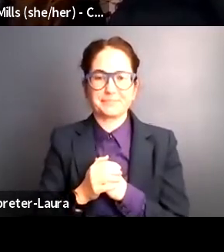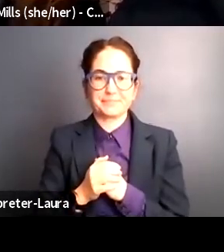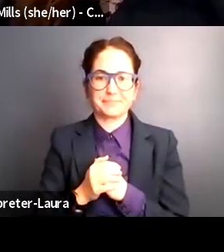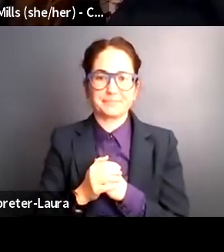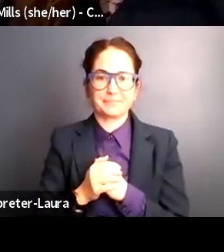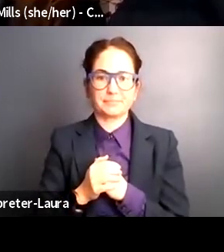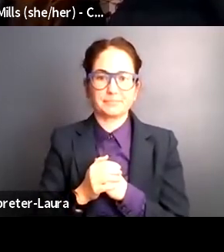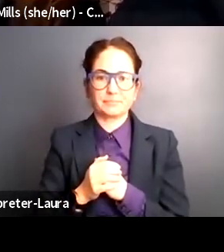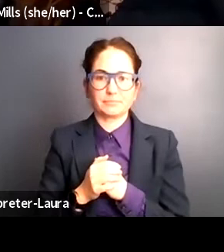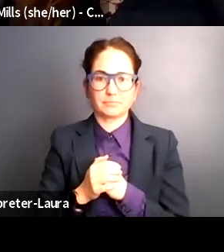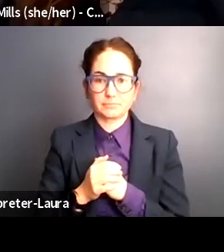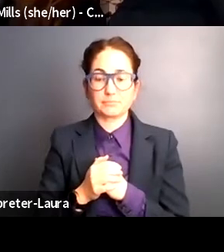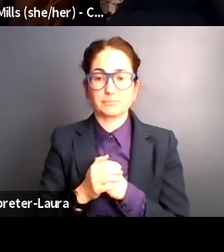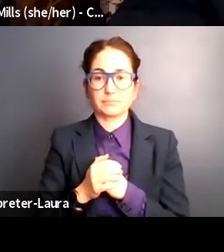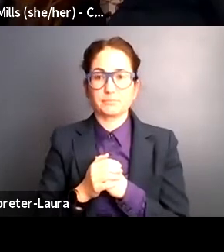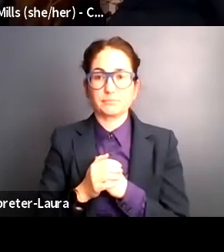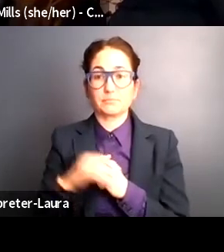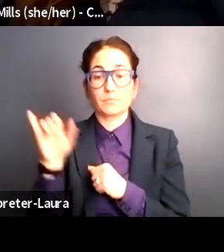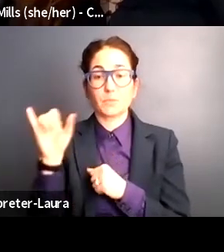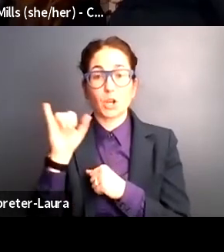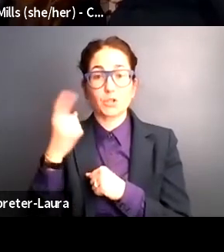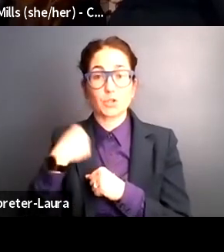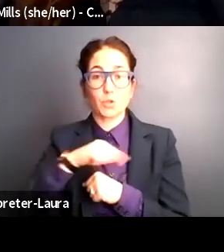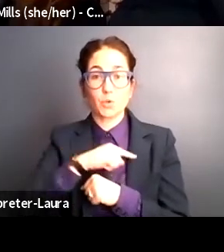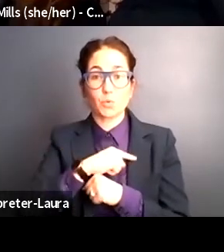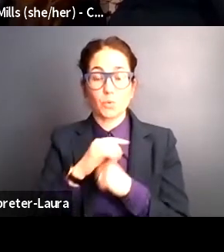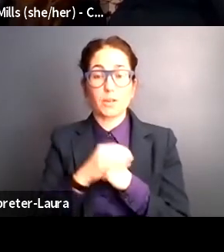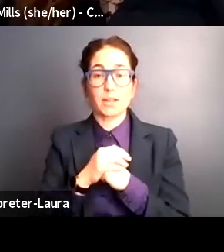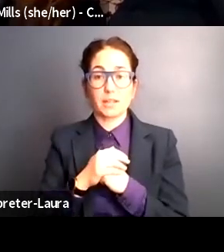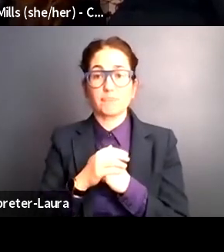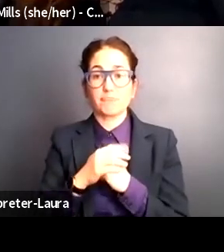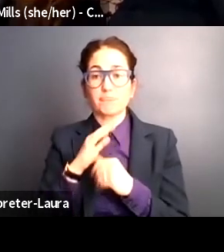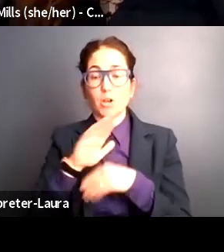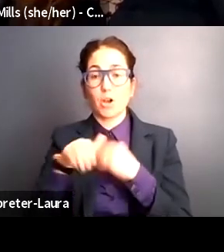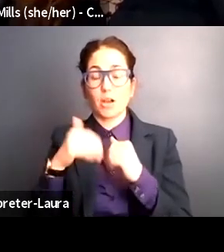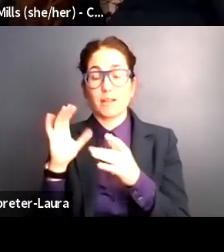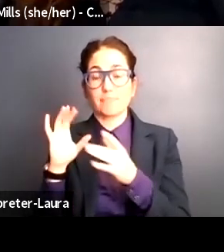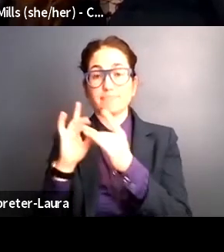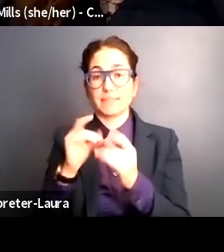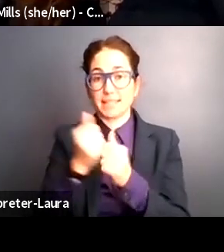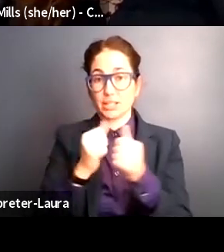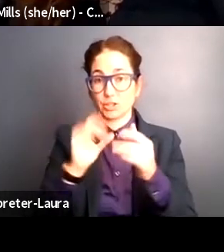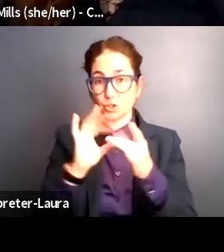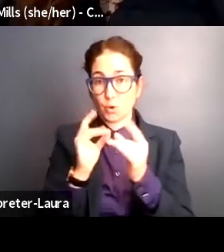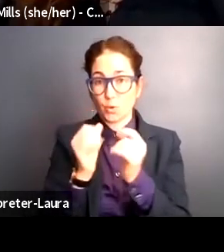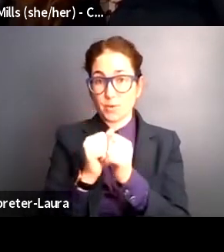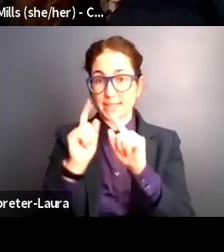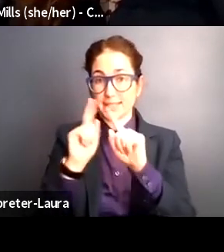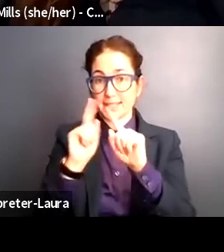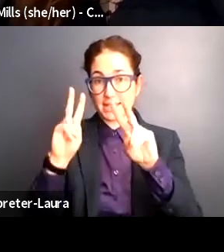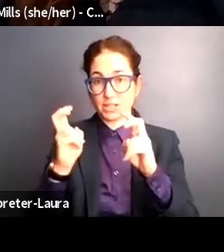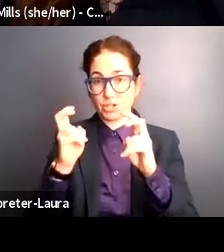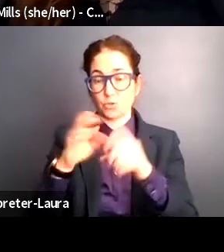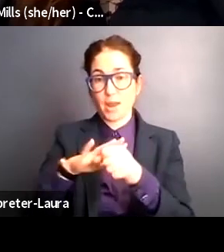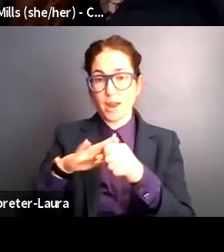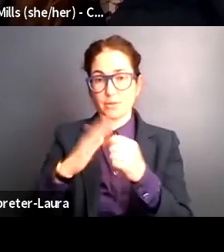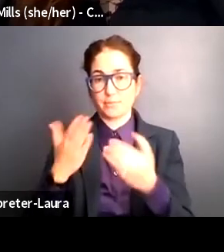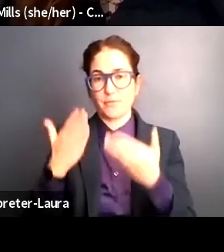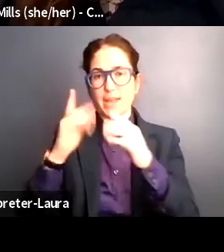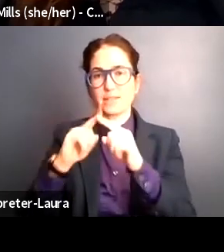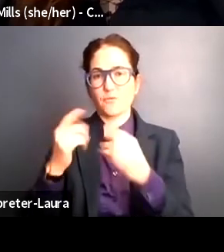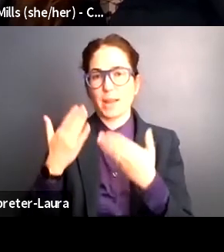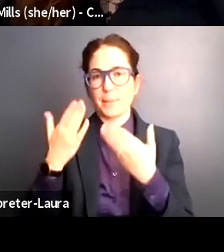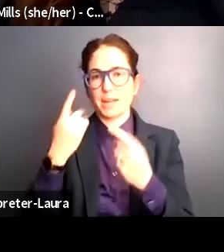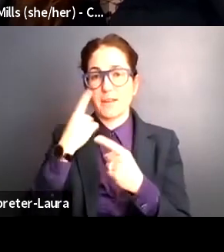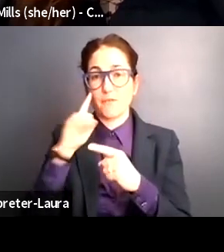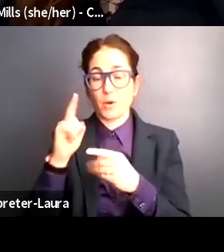We then tied each of the stories to an issue area and provided policy recommendations because